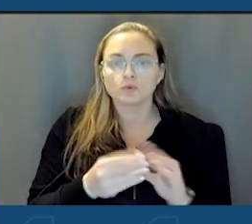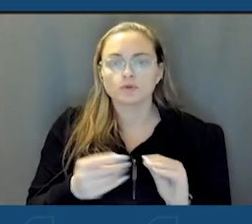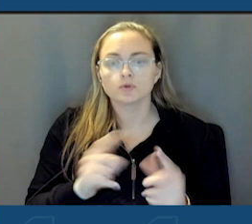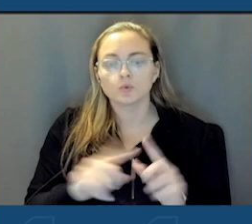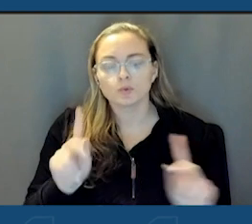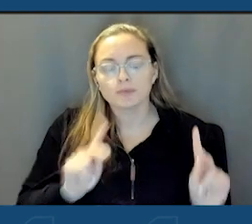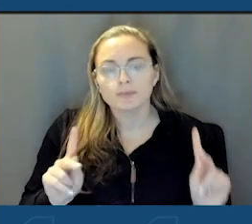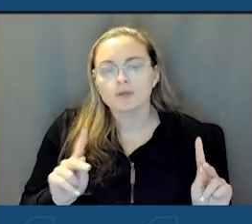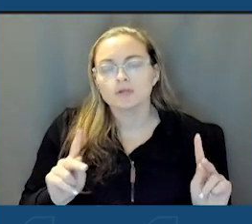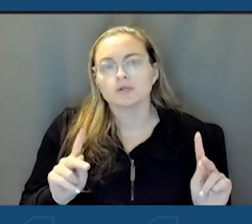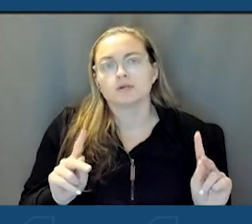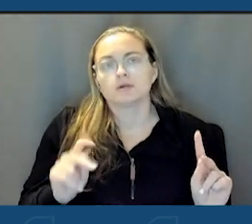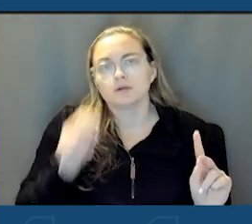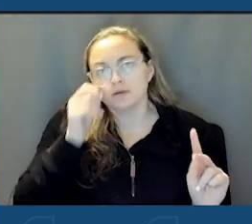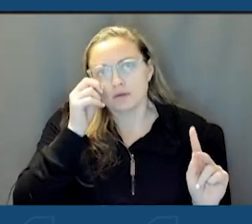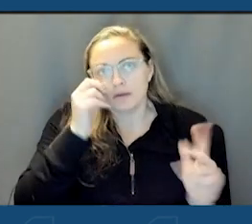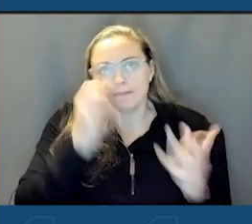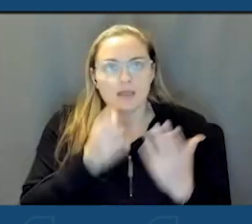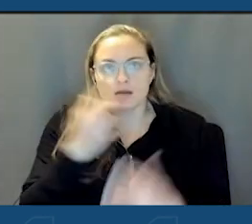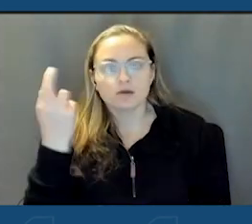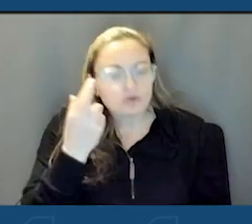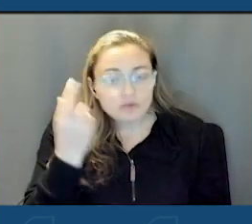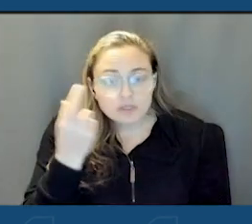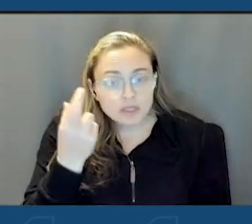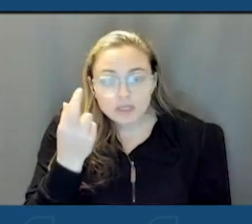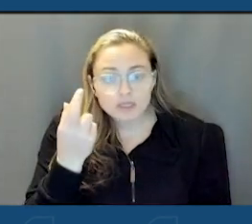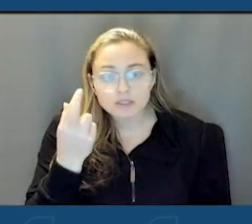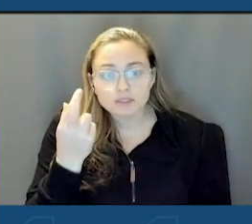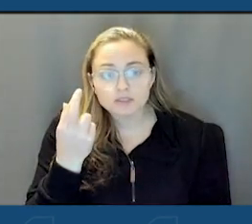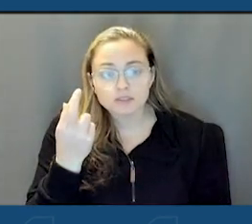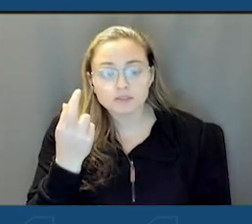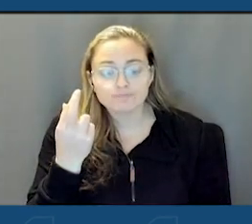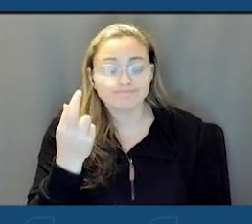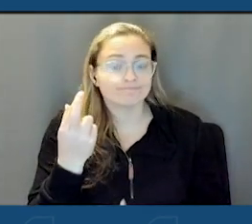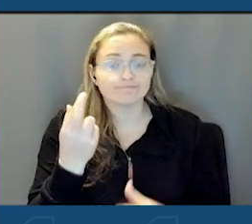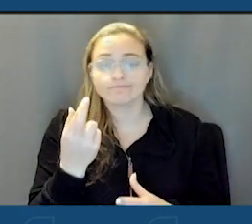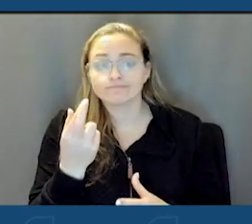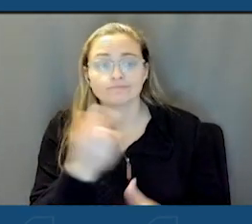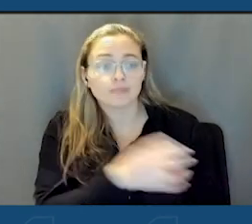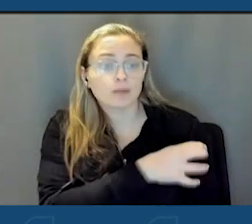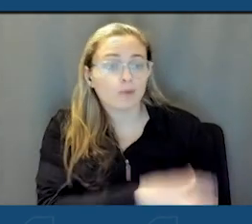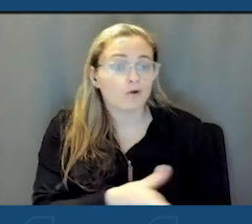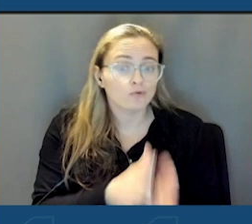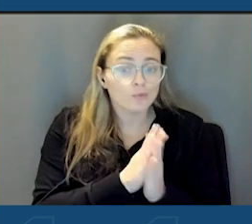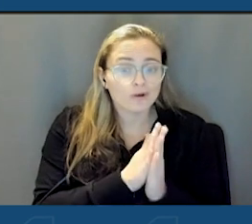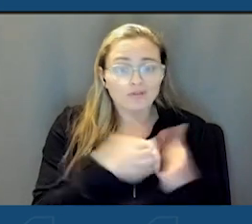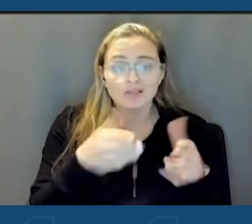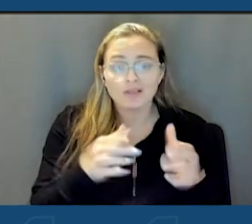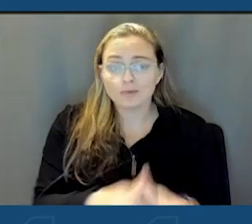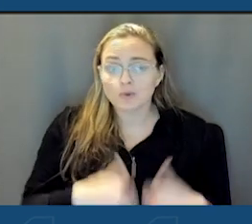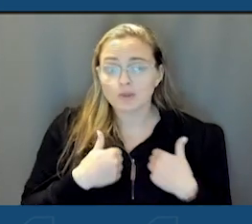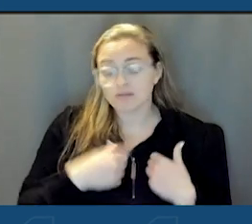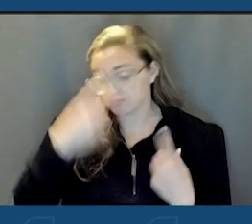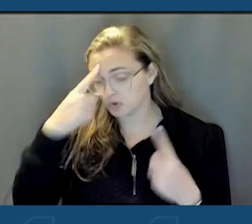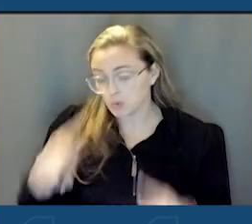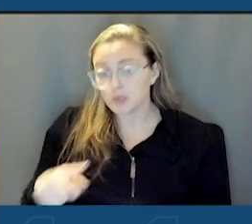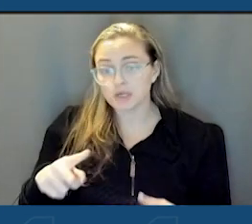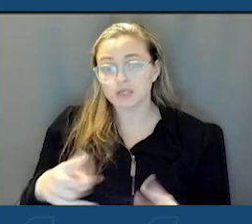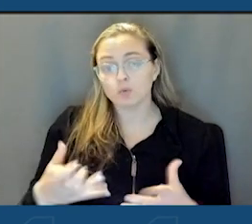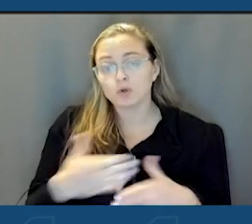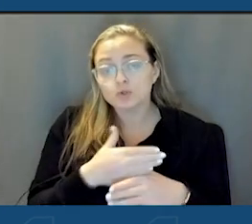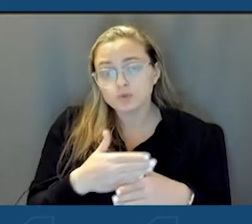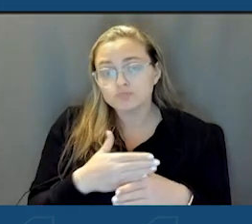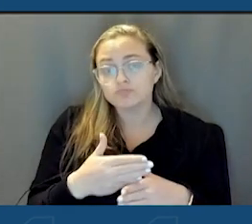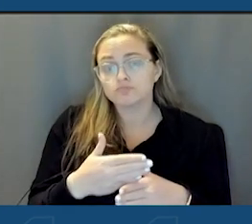who may have, you know, not realized that he believes it was the power of prayer that allowed him to live. I agree with him. And he wants to show his